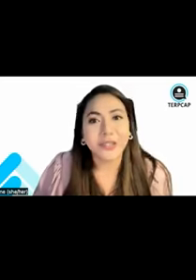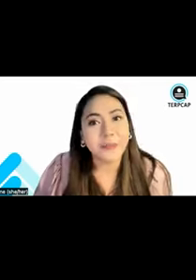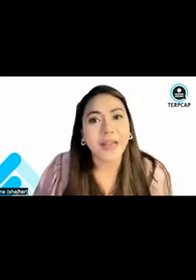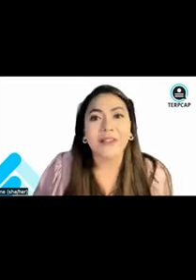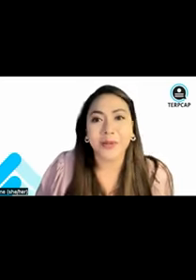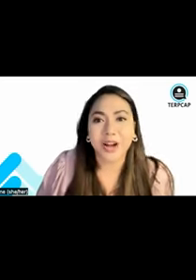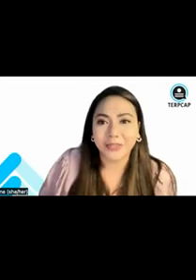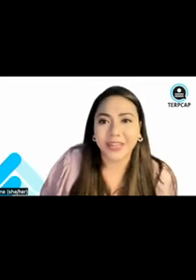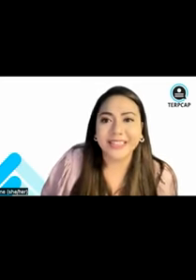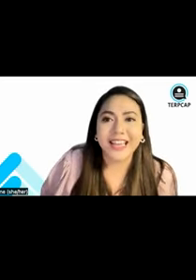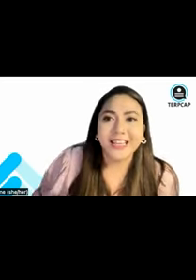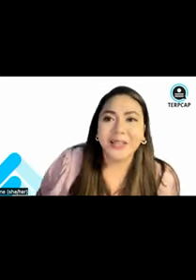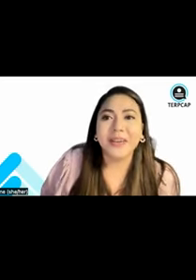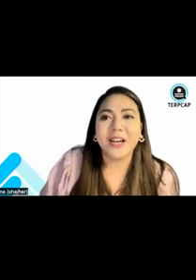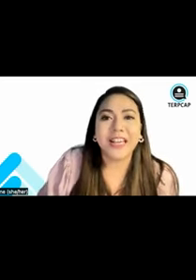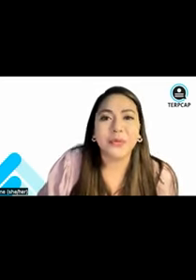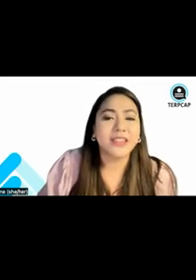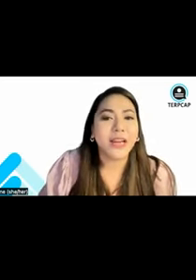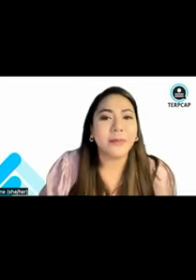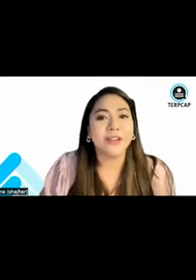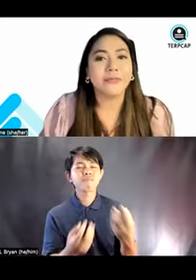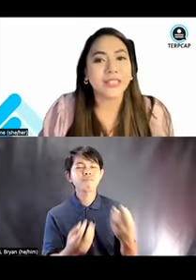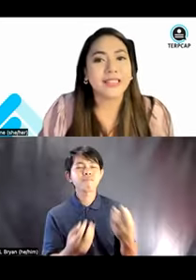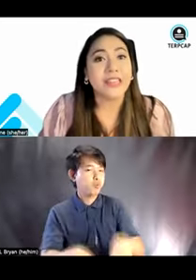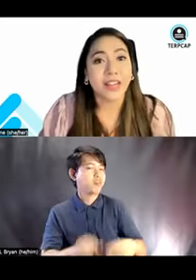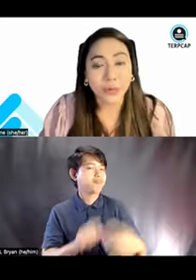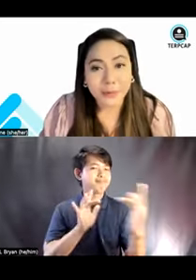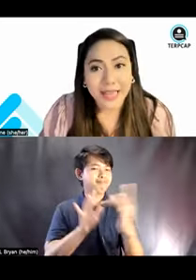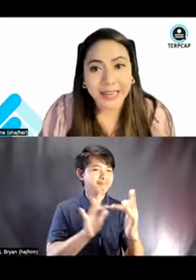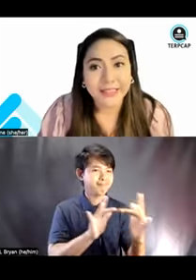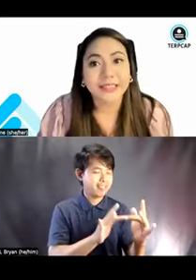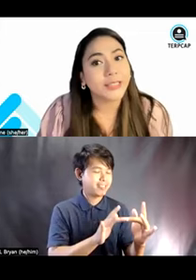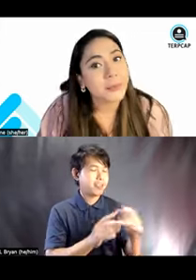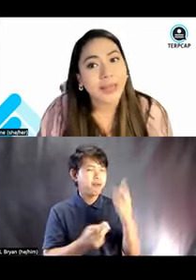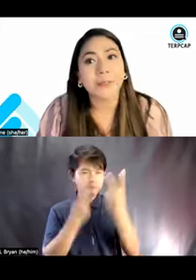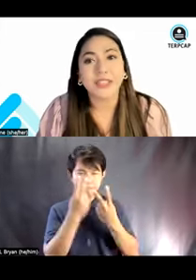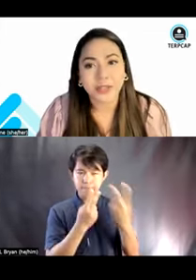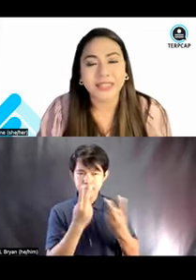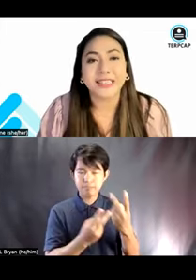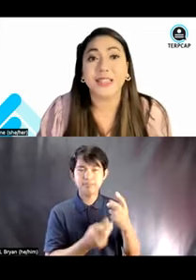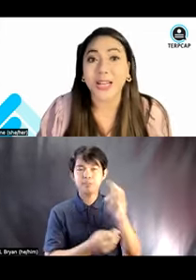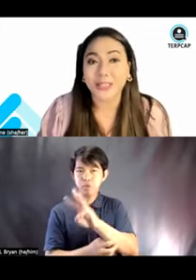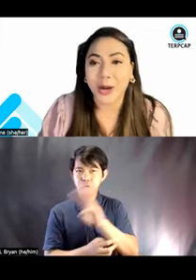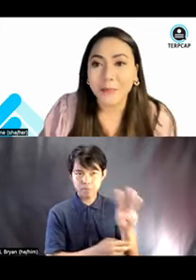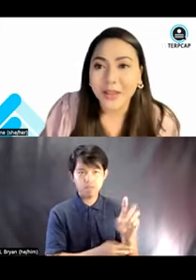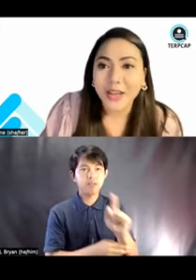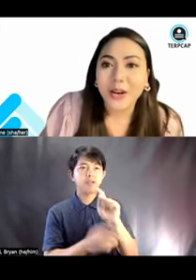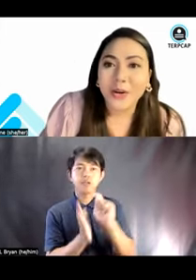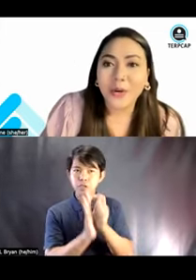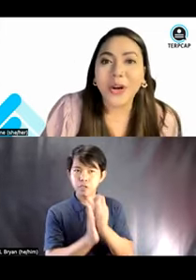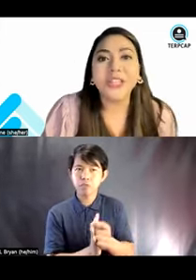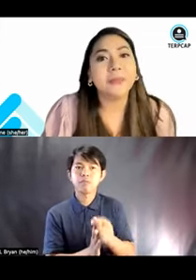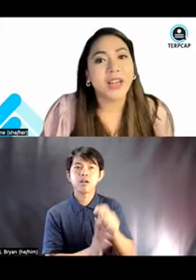that TerpCAP offers, you may connect with them by visiting their website, terpcapservices.com